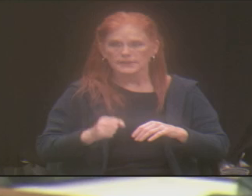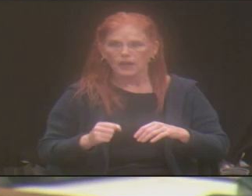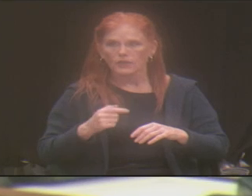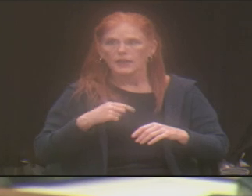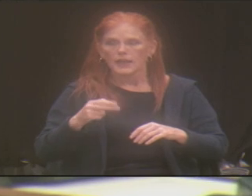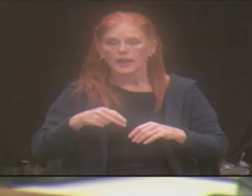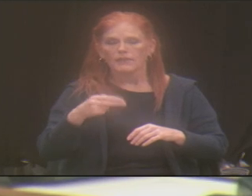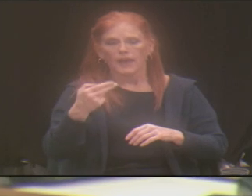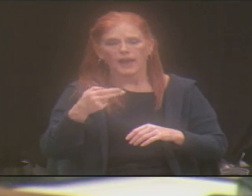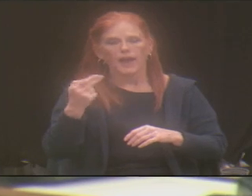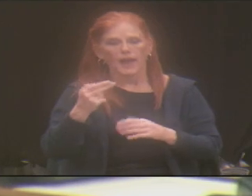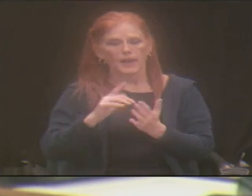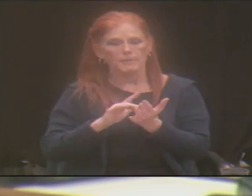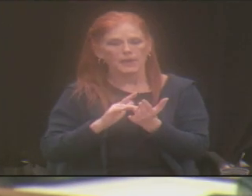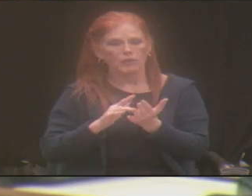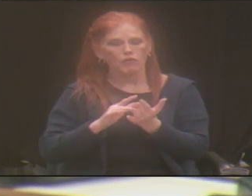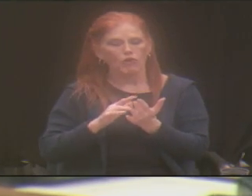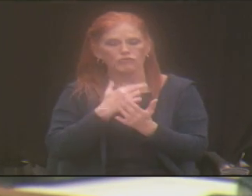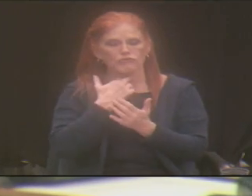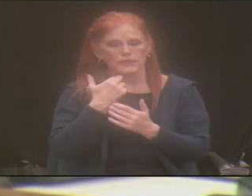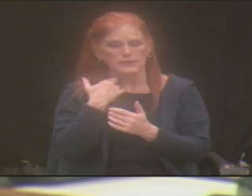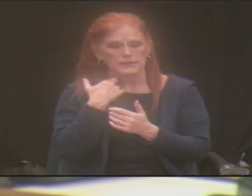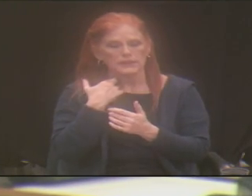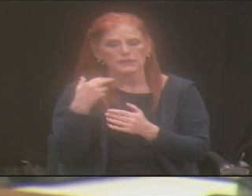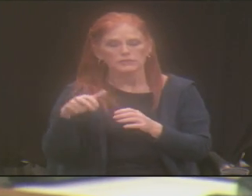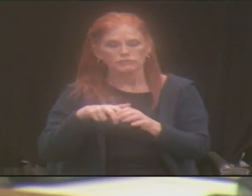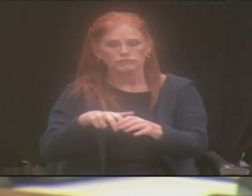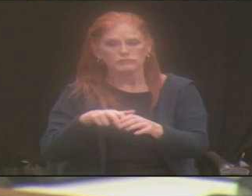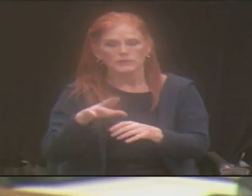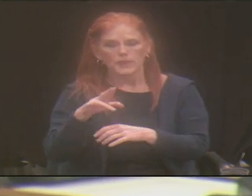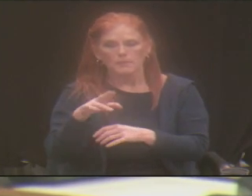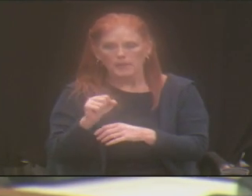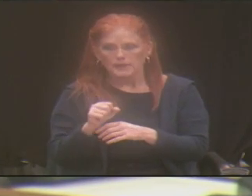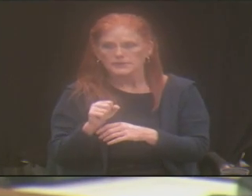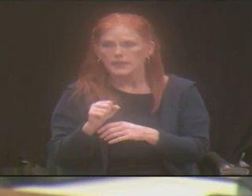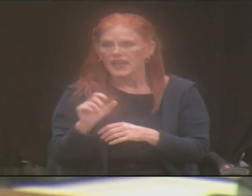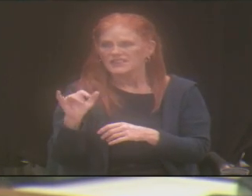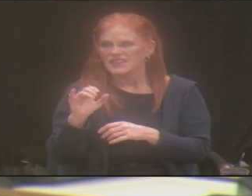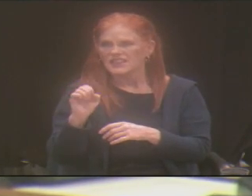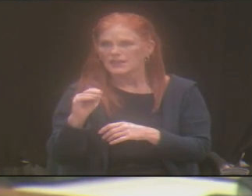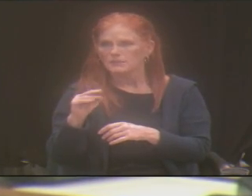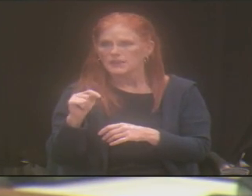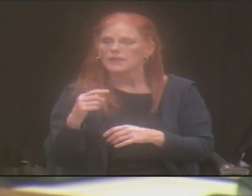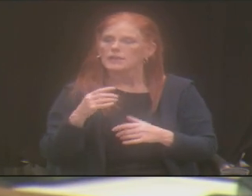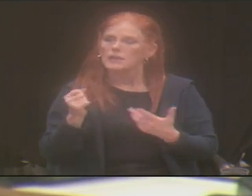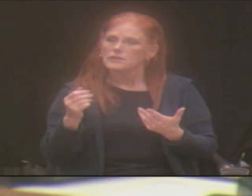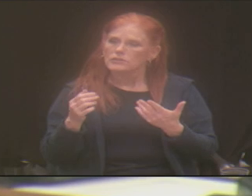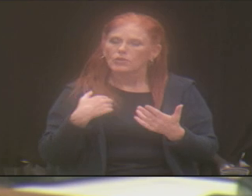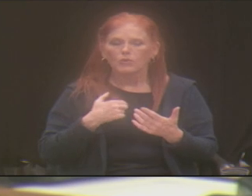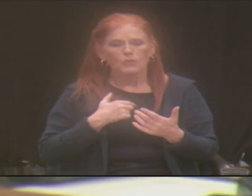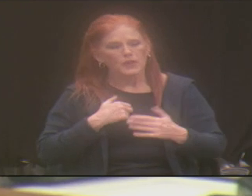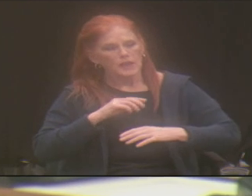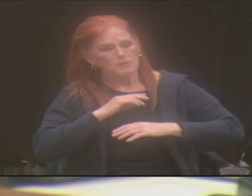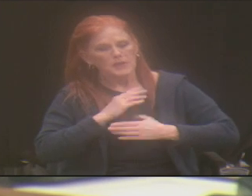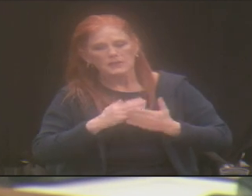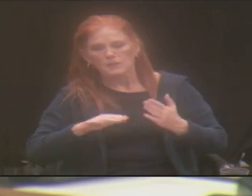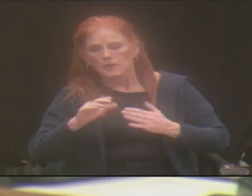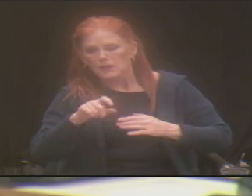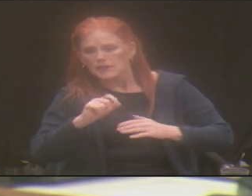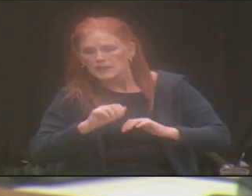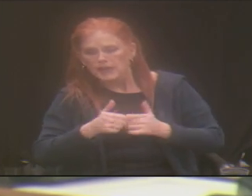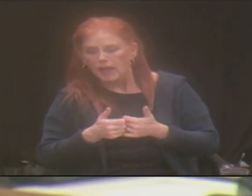children on the bus to work with them and then there. So we've looked at, okay, how can we meet some of these needs? What are some of these needs?